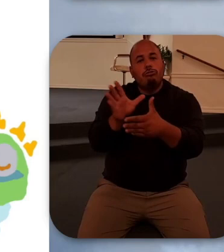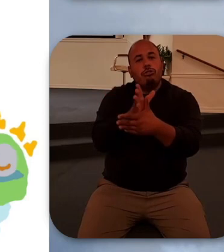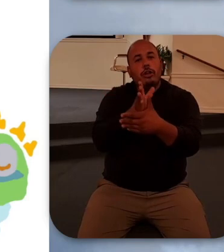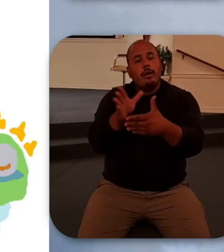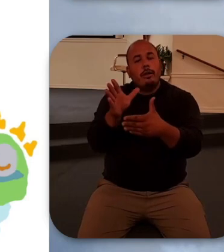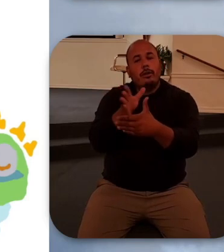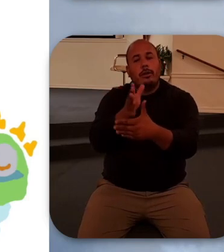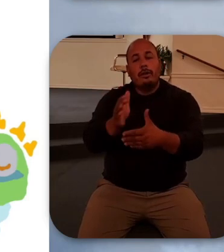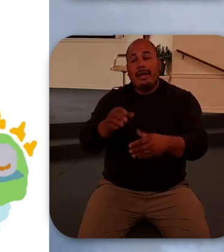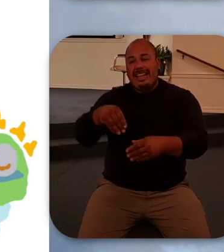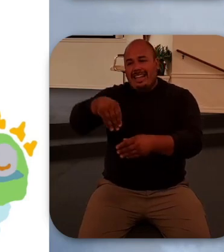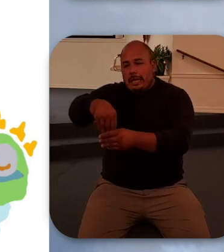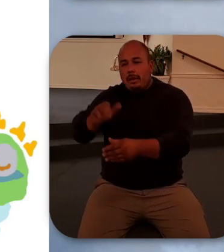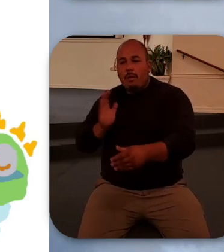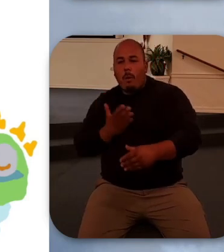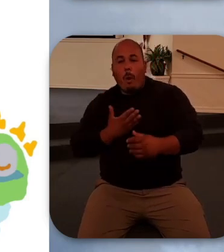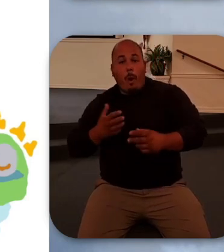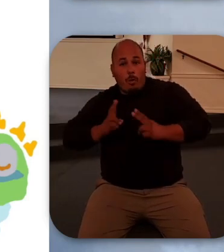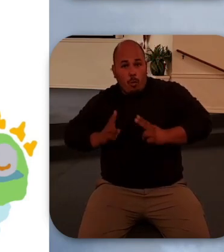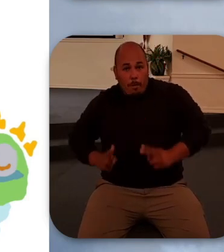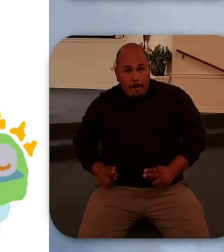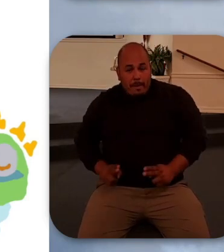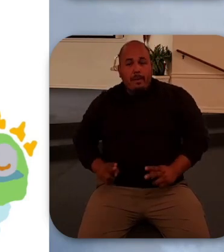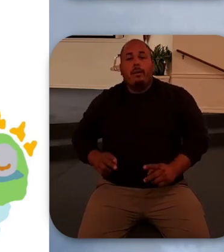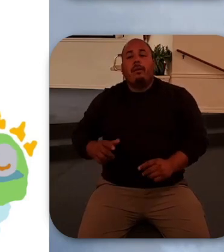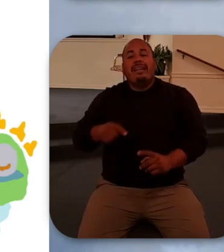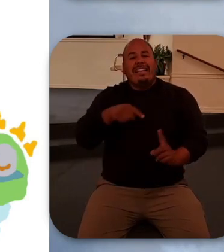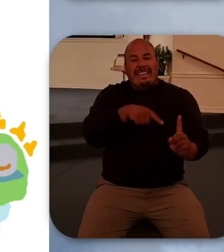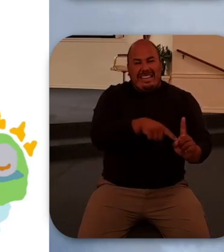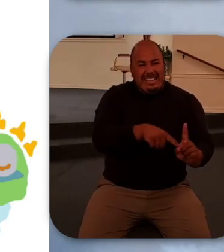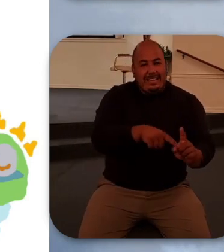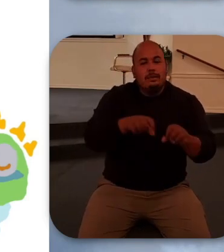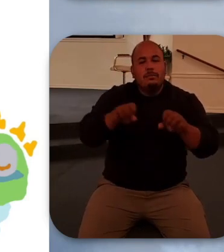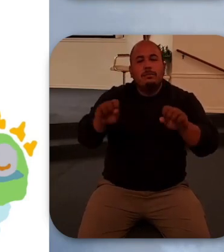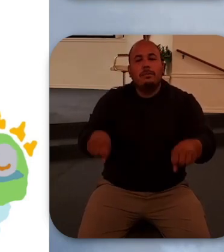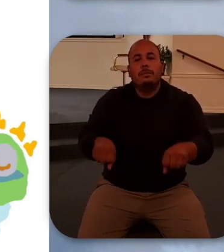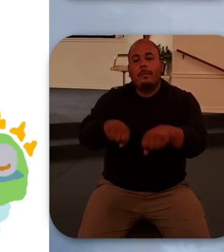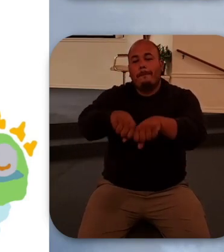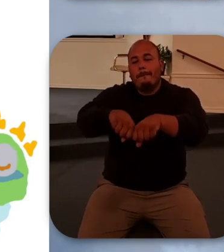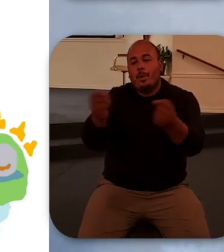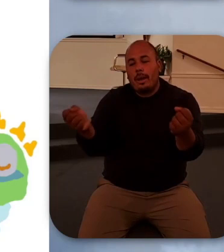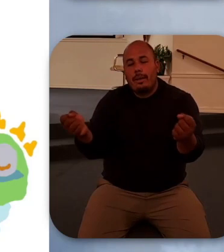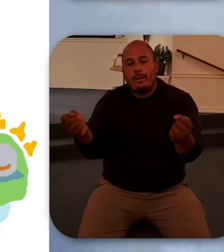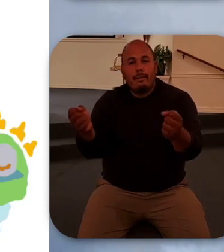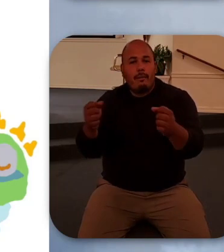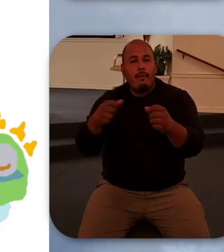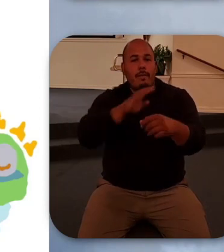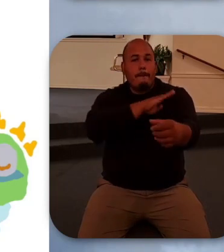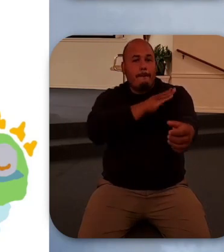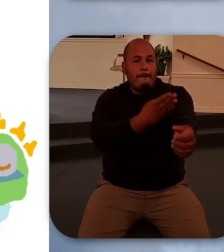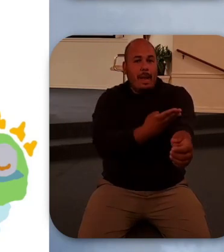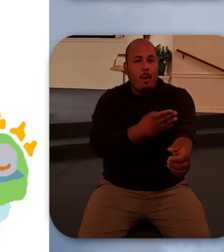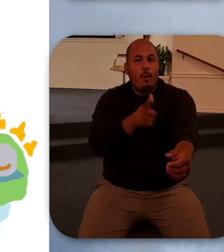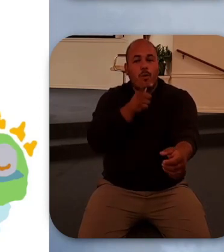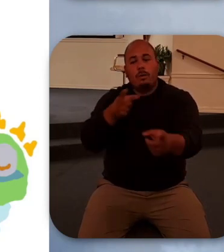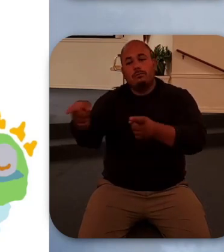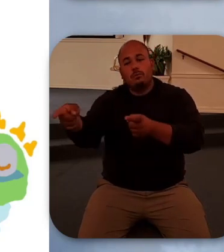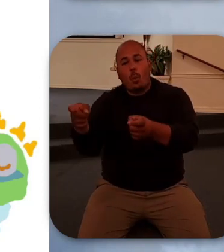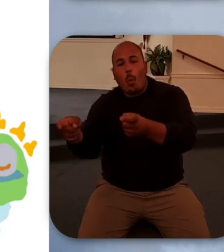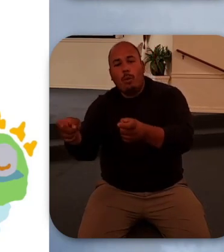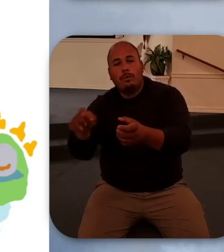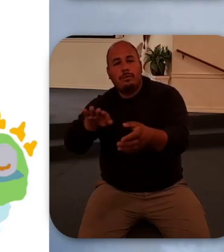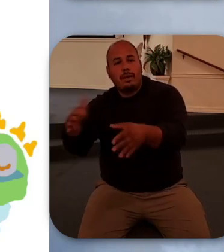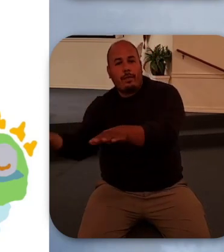that by his death he might break the power of him who holds the power of death that is the devil